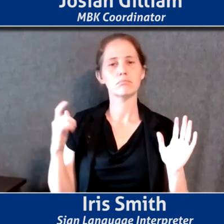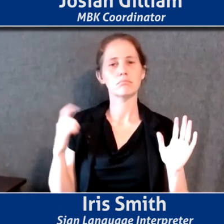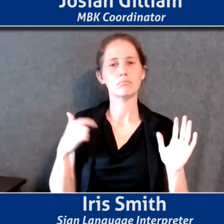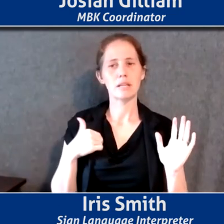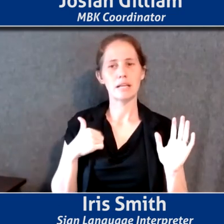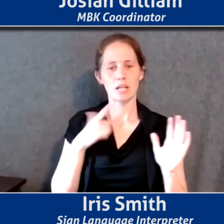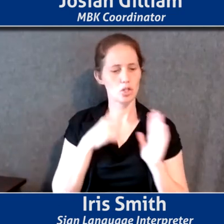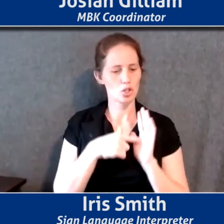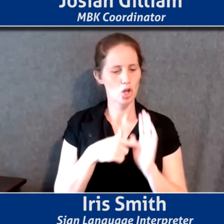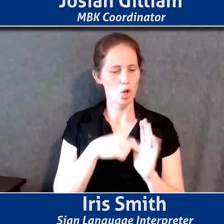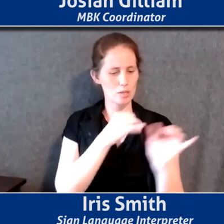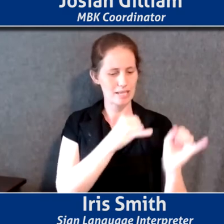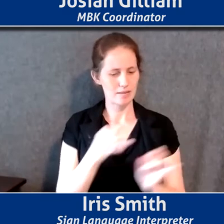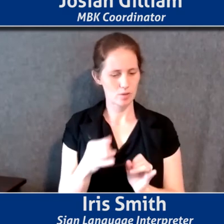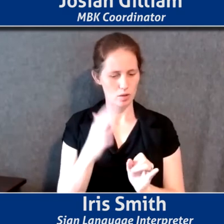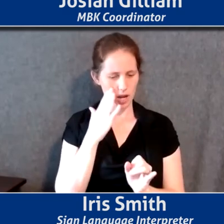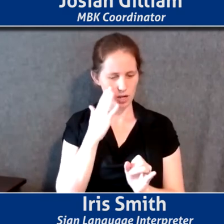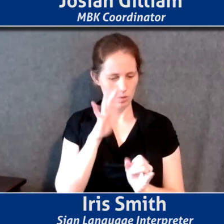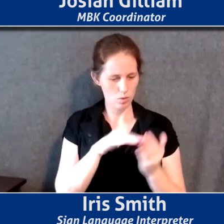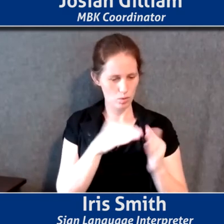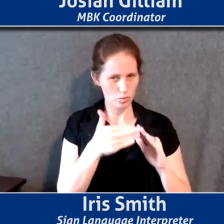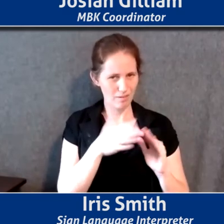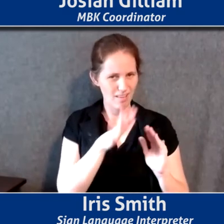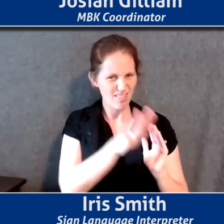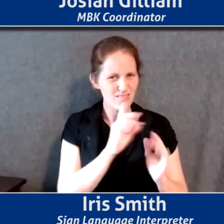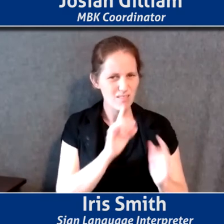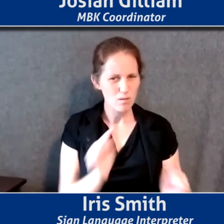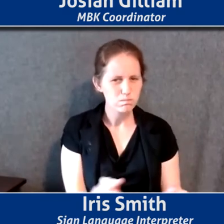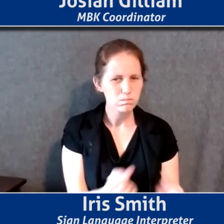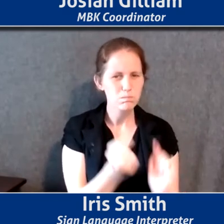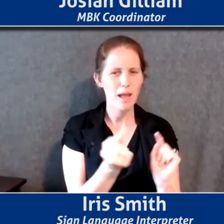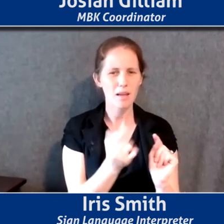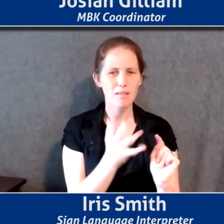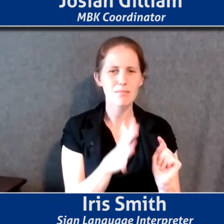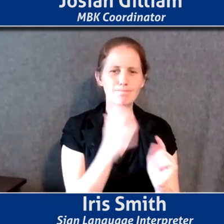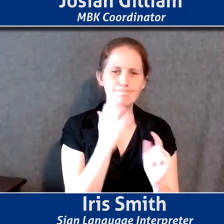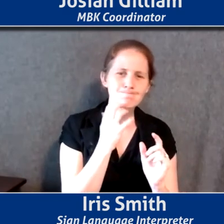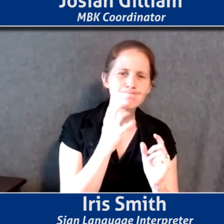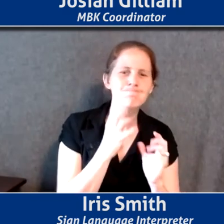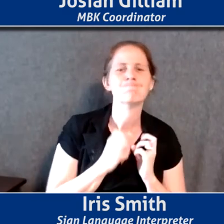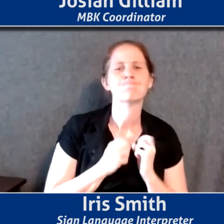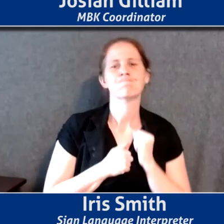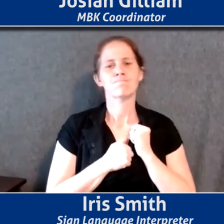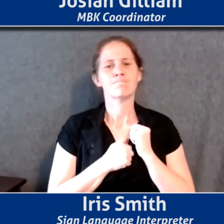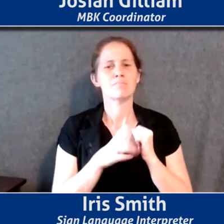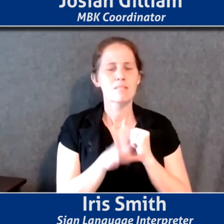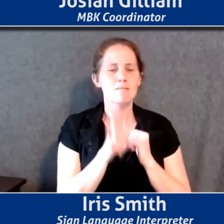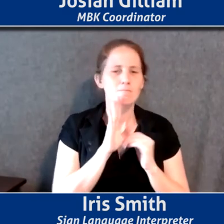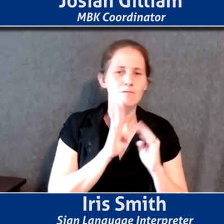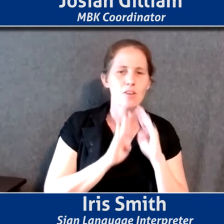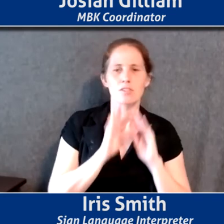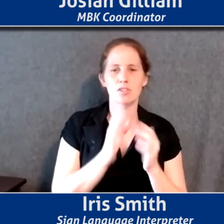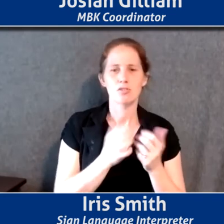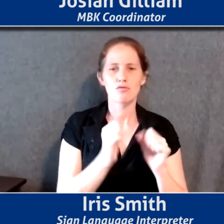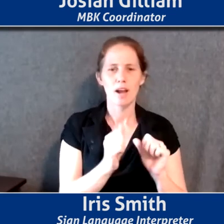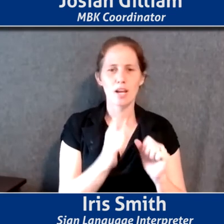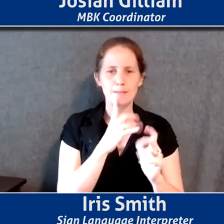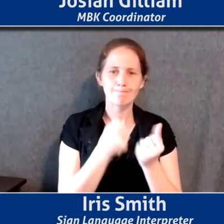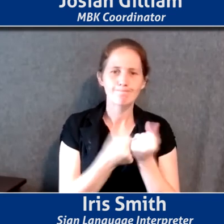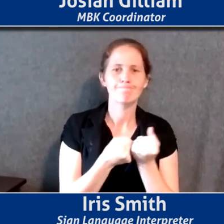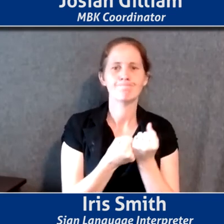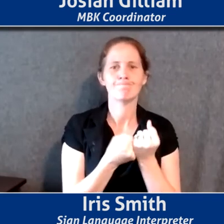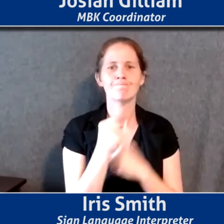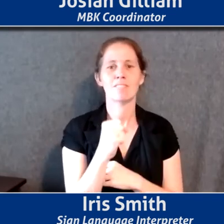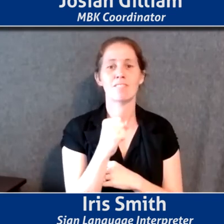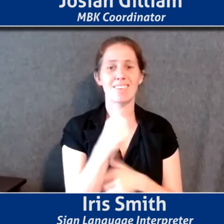individuals that I know in community and the pain and the anguish, uh, and, and the, and the frustration of trying to advocate in some cases for your,